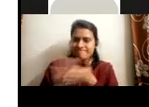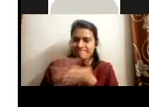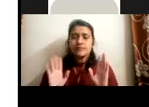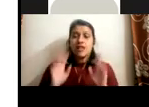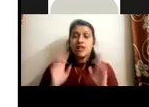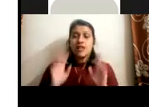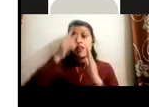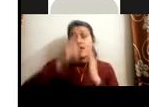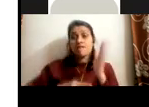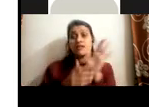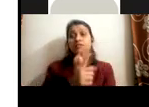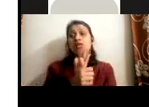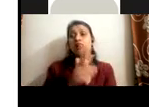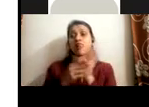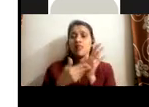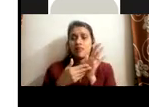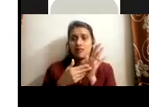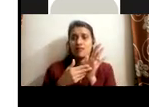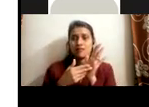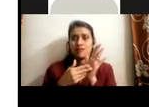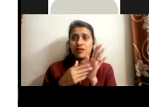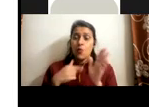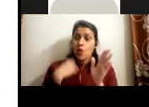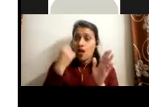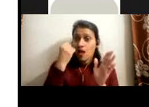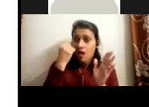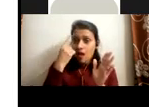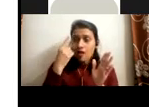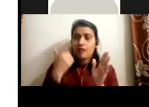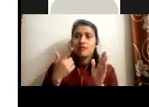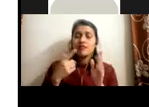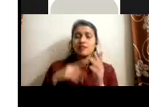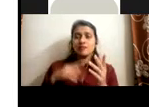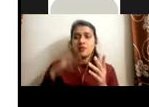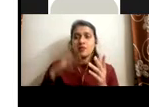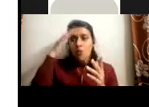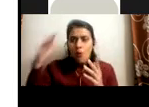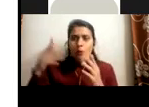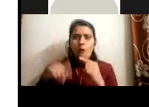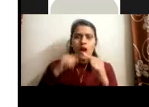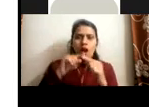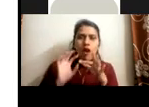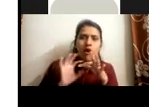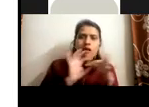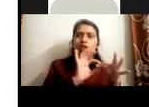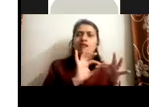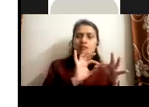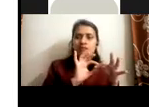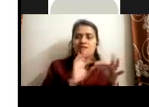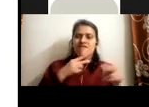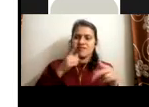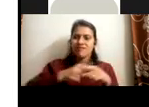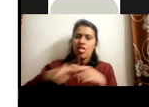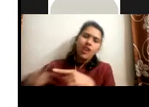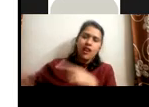is a skill, which, which, which I understand the theory behind the, on the whole, uh, vegetable cutting,